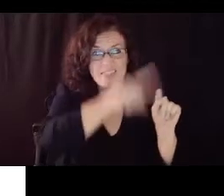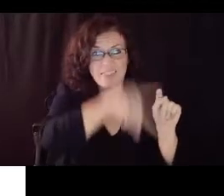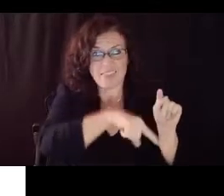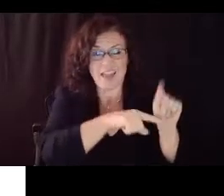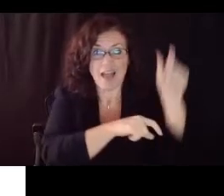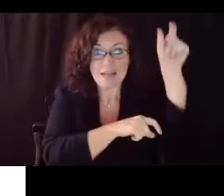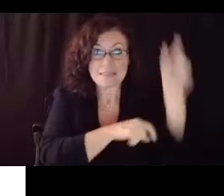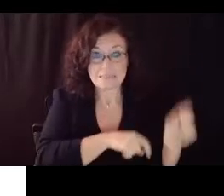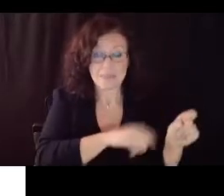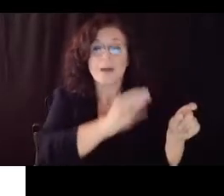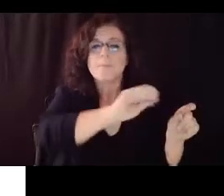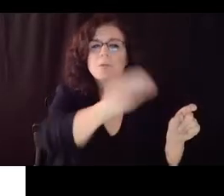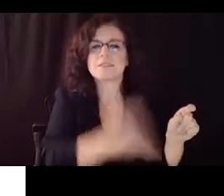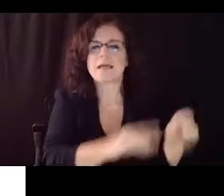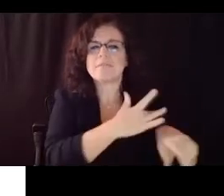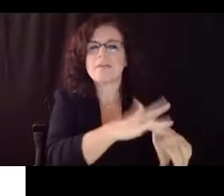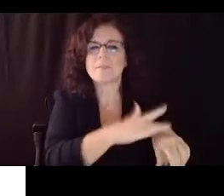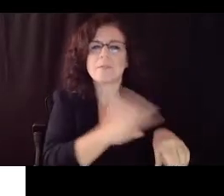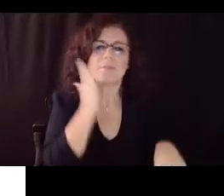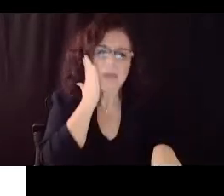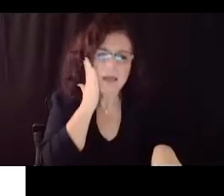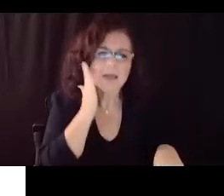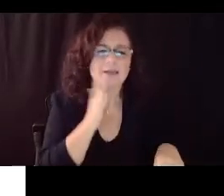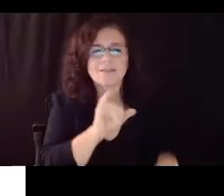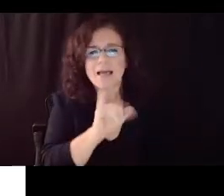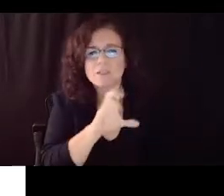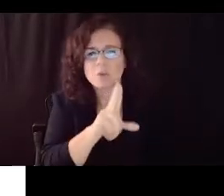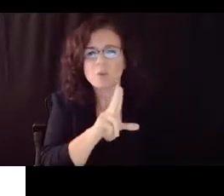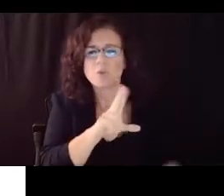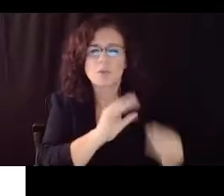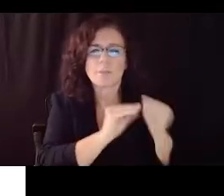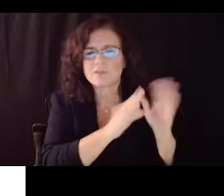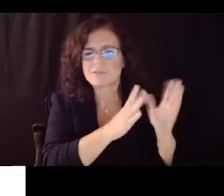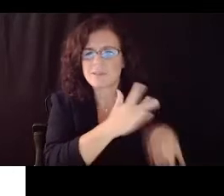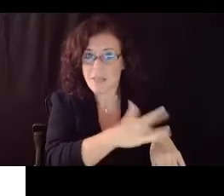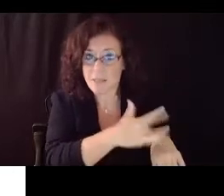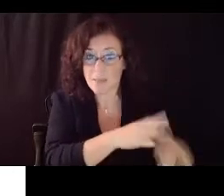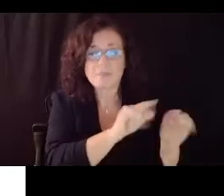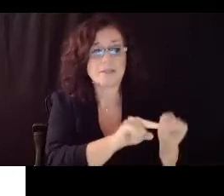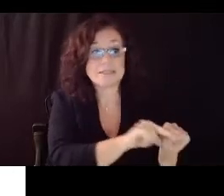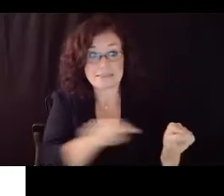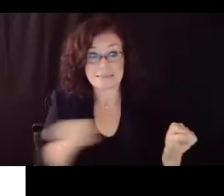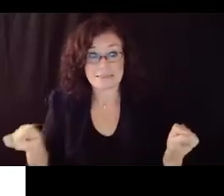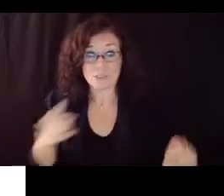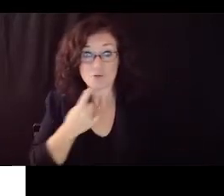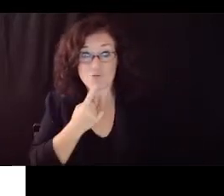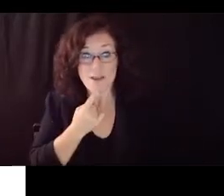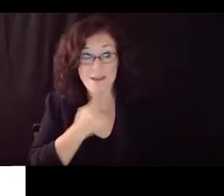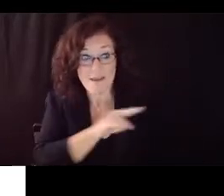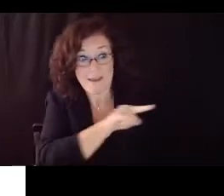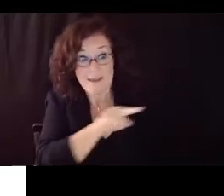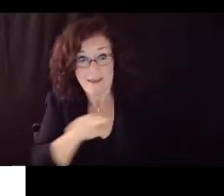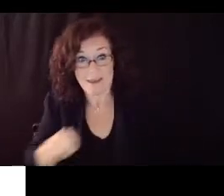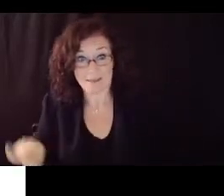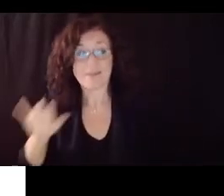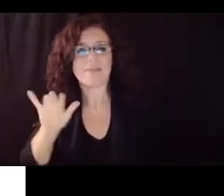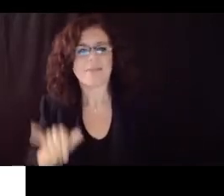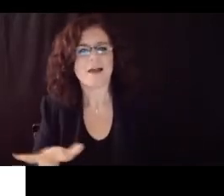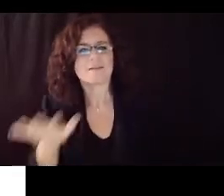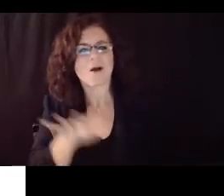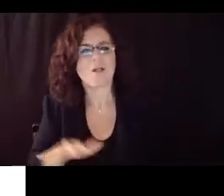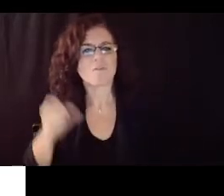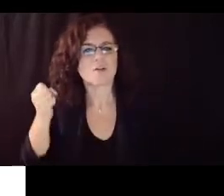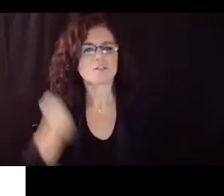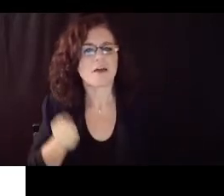ICU capacity if you follow um the red line here that's our Southern California region which everyone